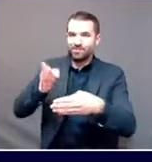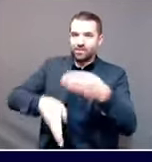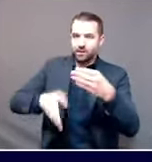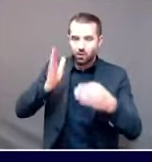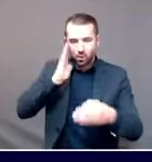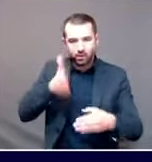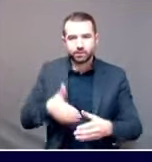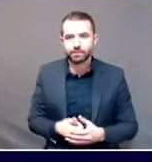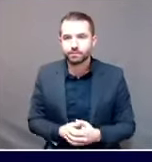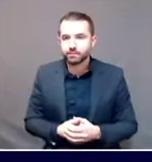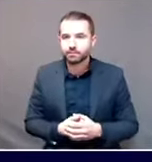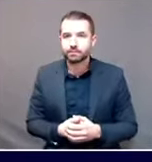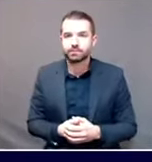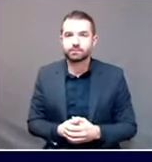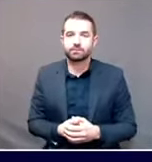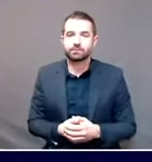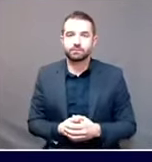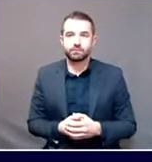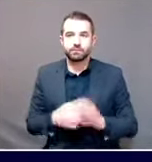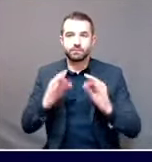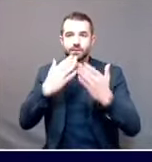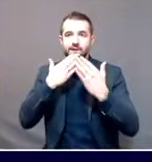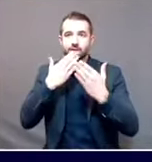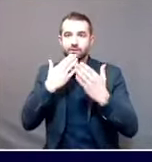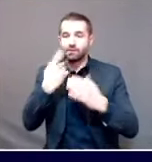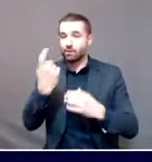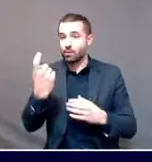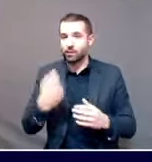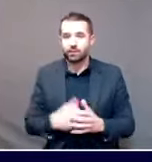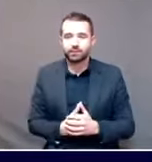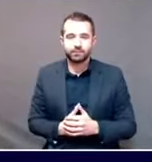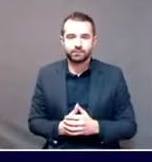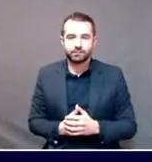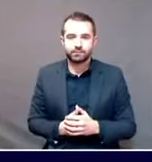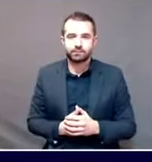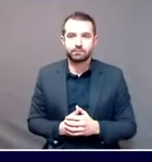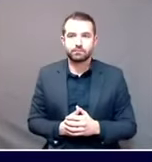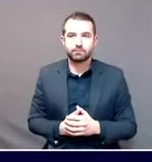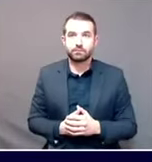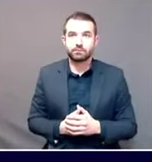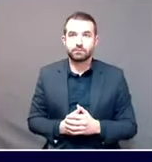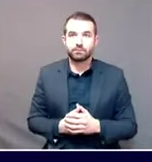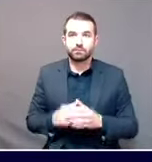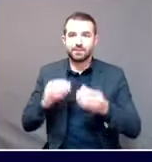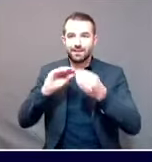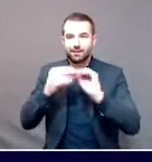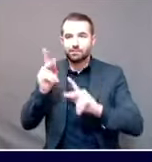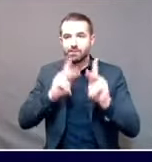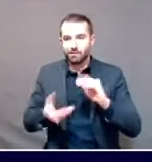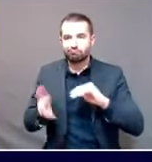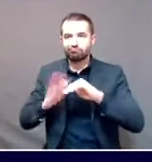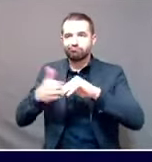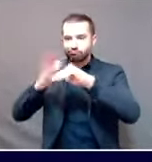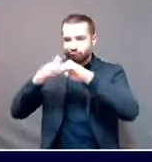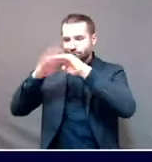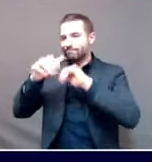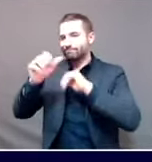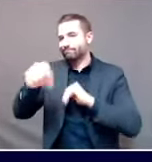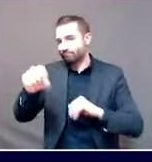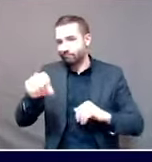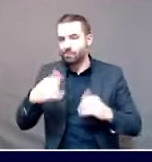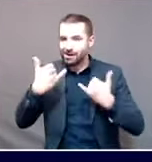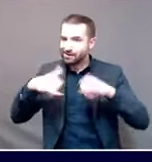if I may, with COVID-19 cases still on the rise. Dr. Shah, is there any way to put into